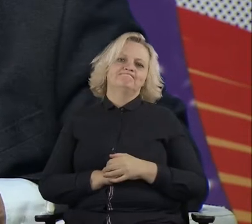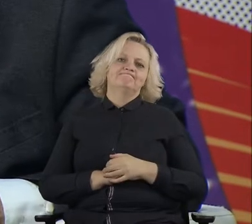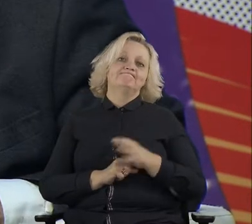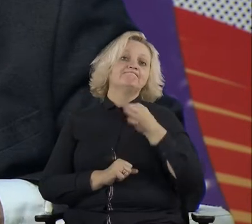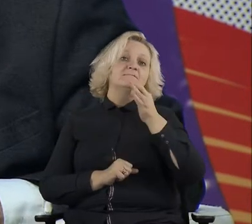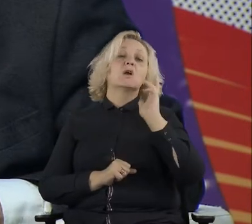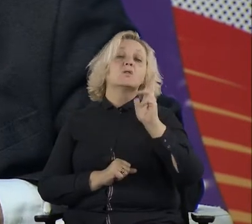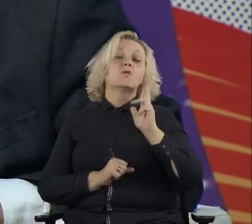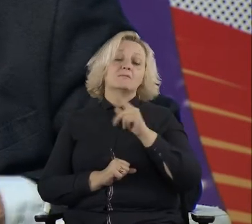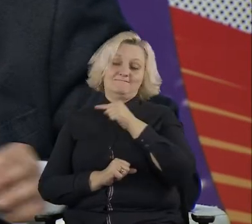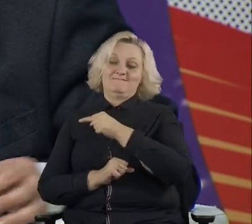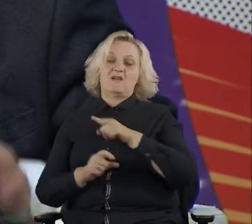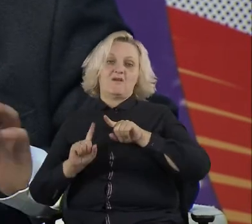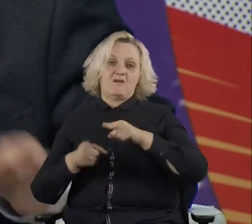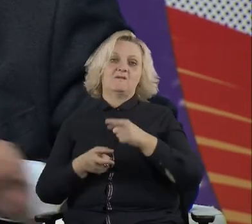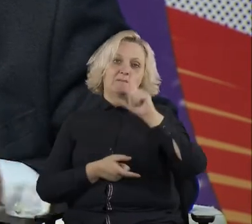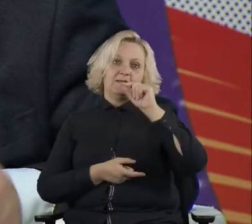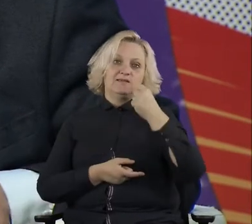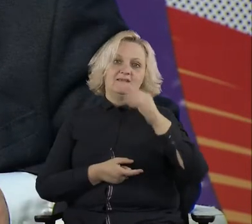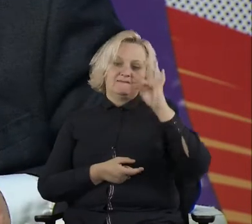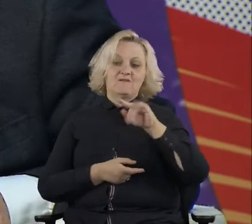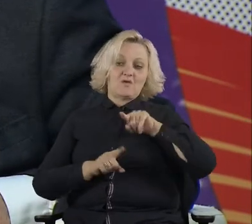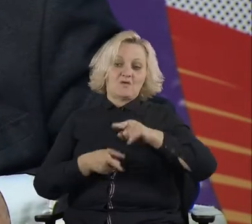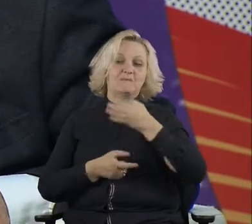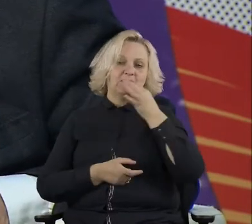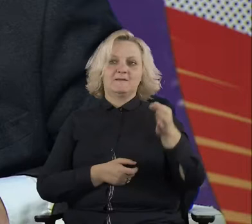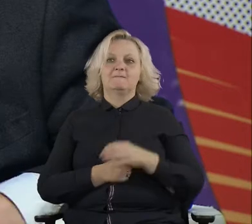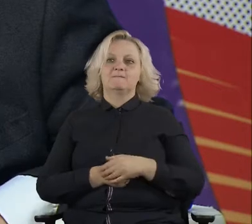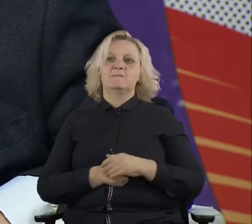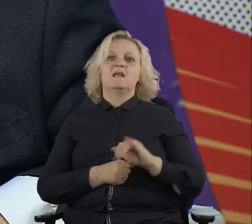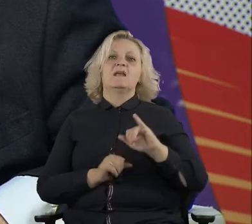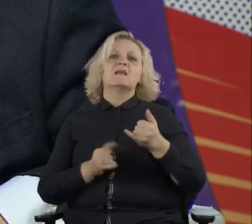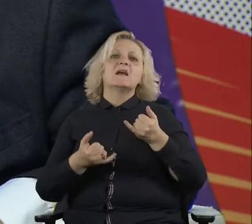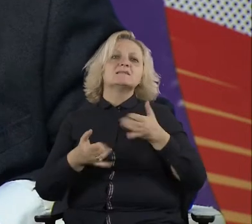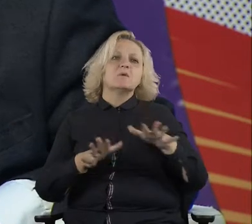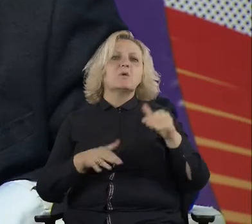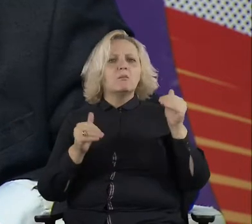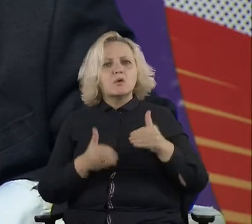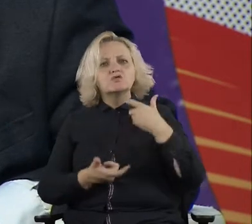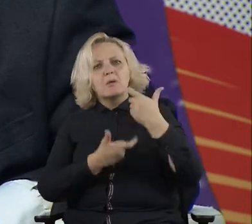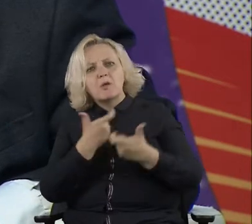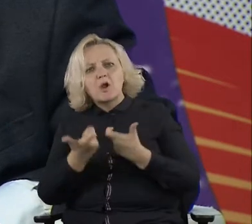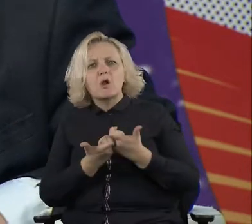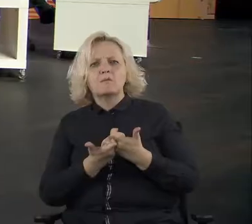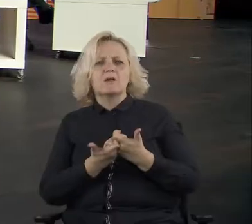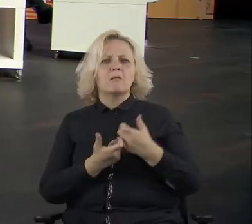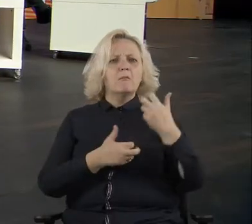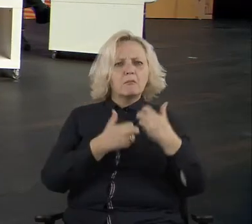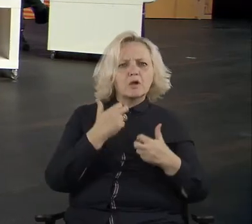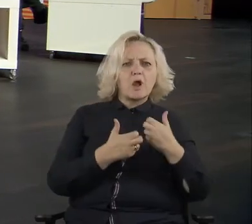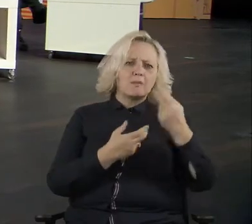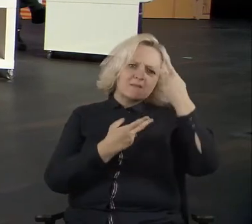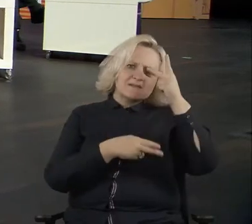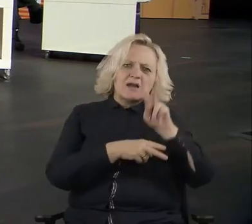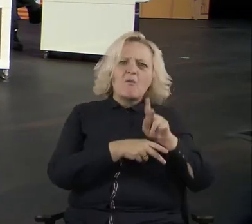The about gluing back broken circles of trust. So one simple question to each of